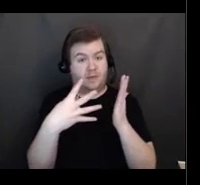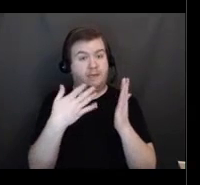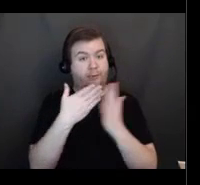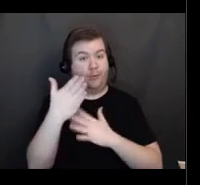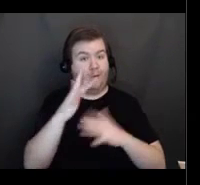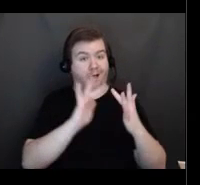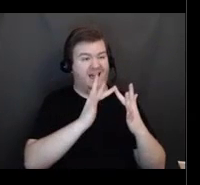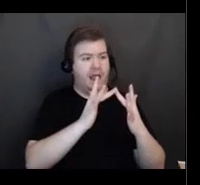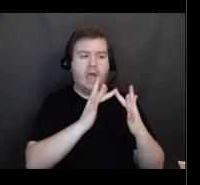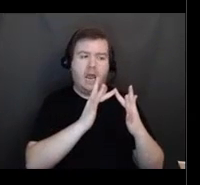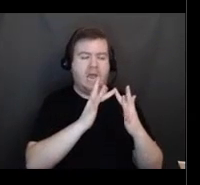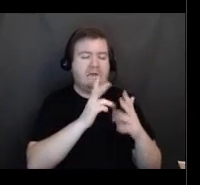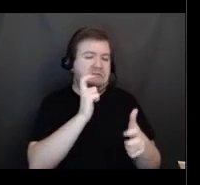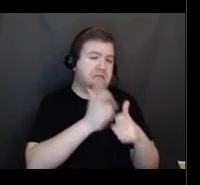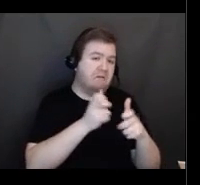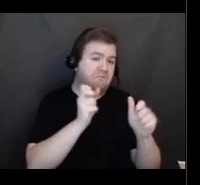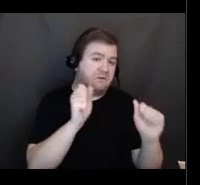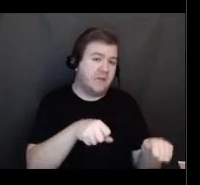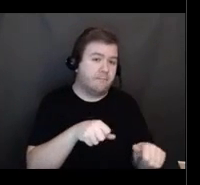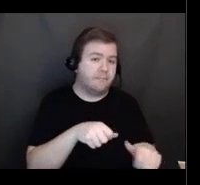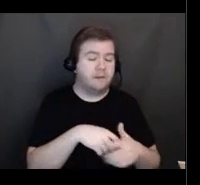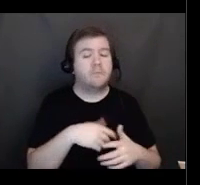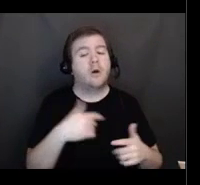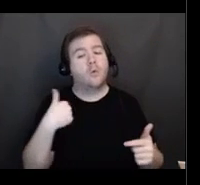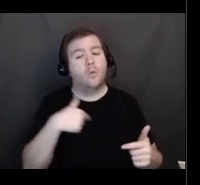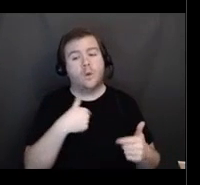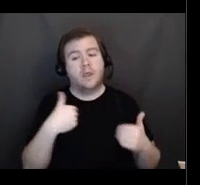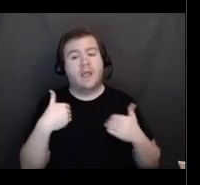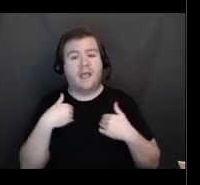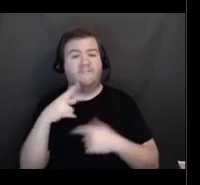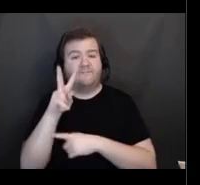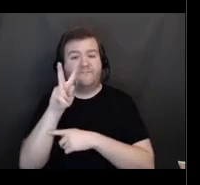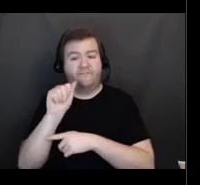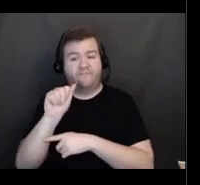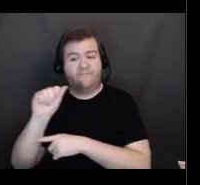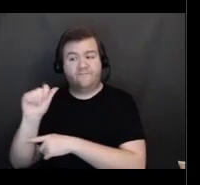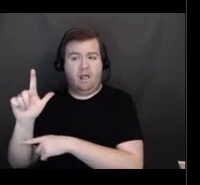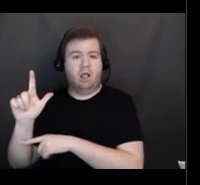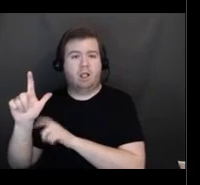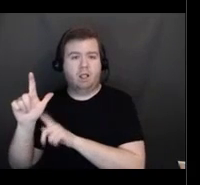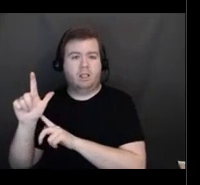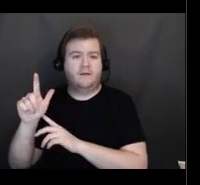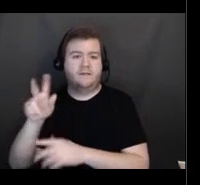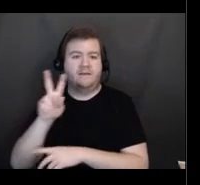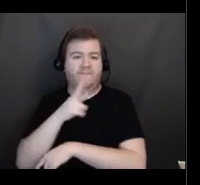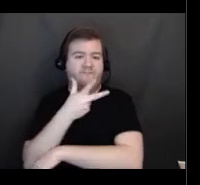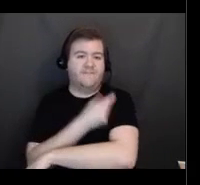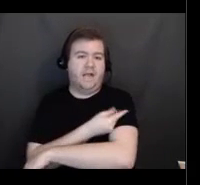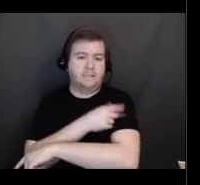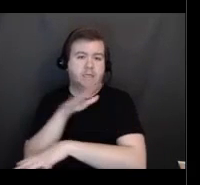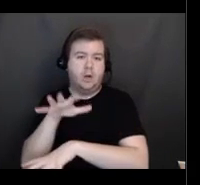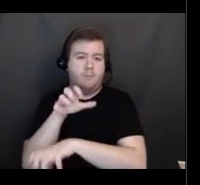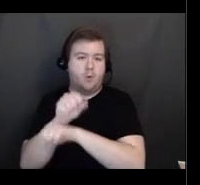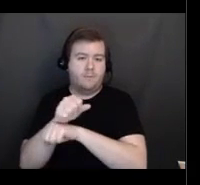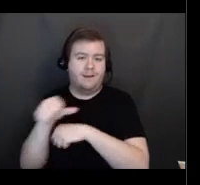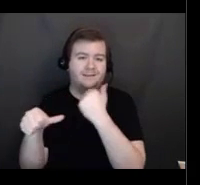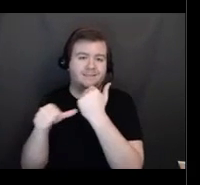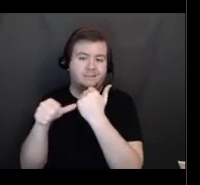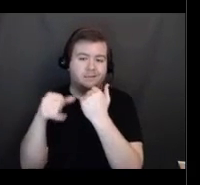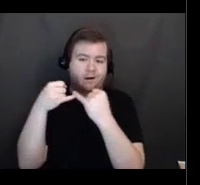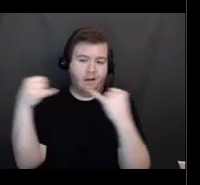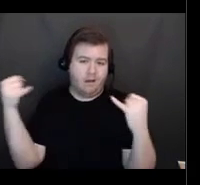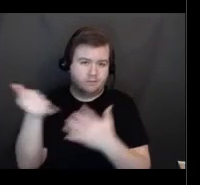a vaccine appointment assistance line or VAL. That line really is something